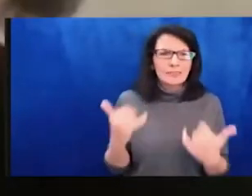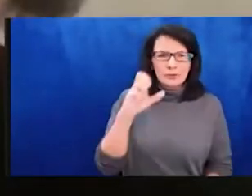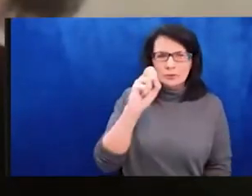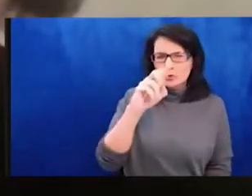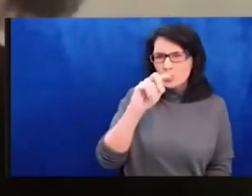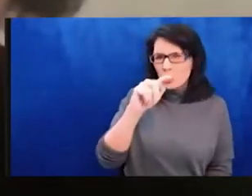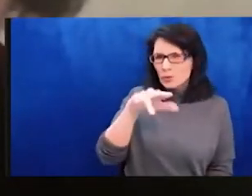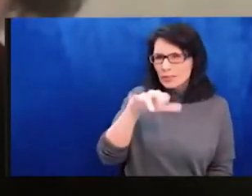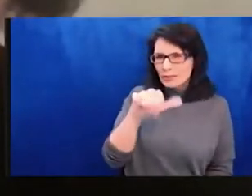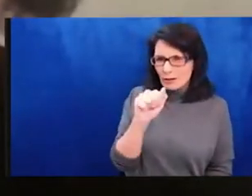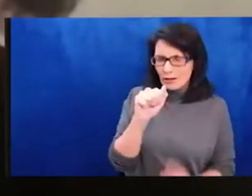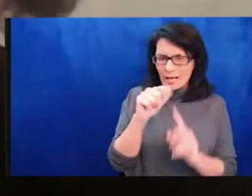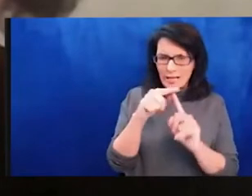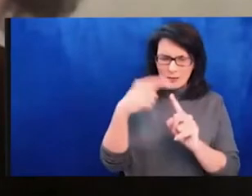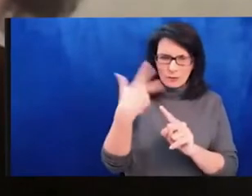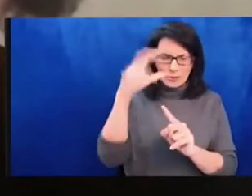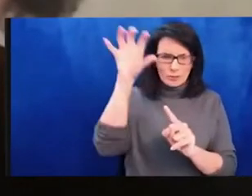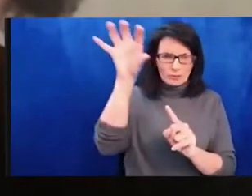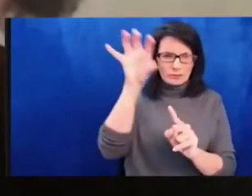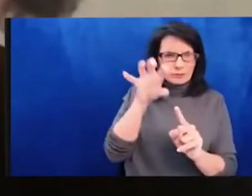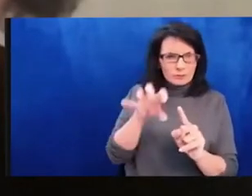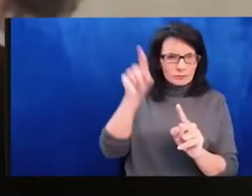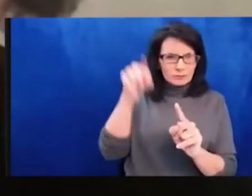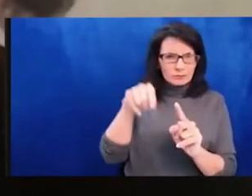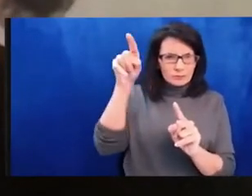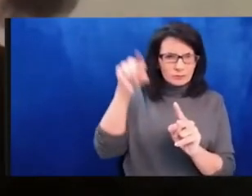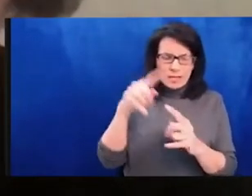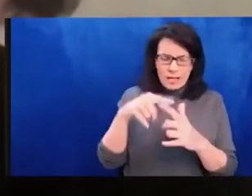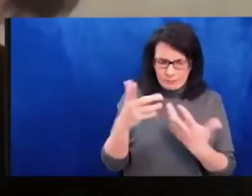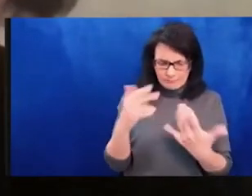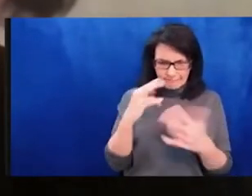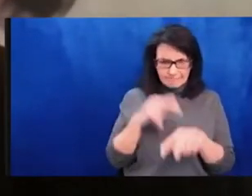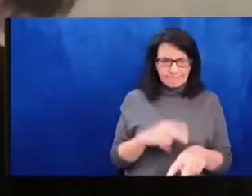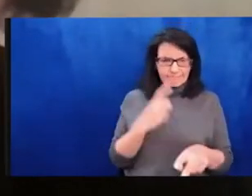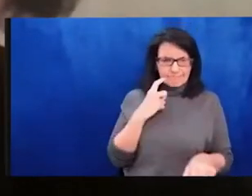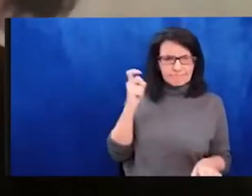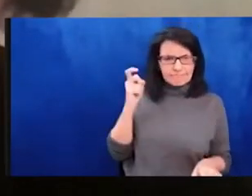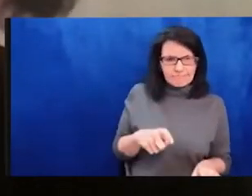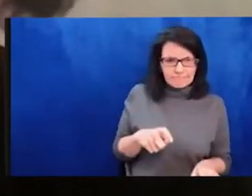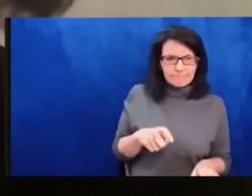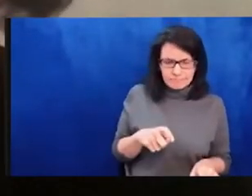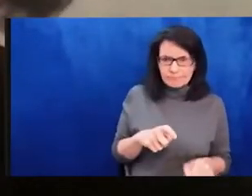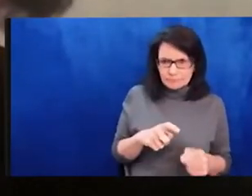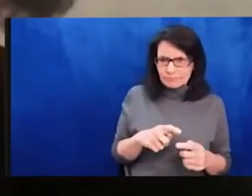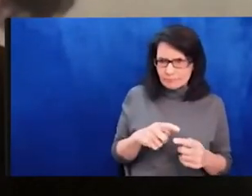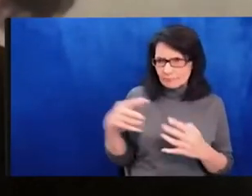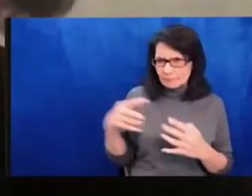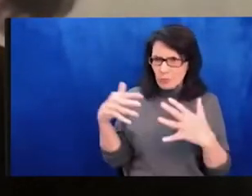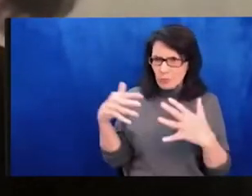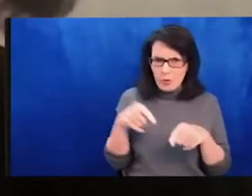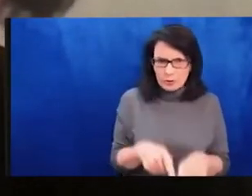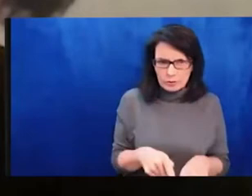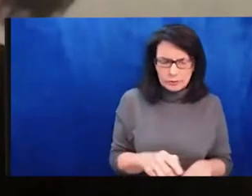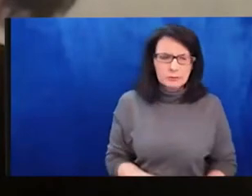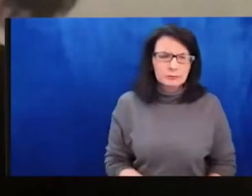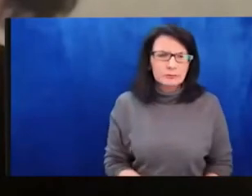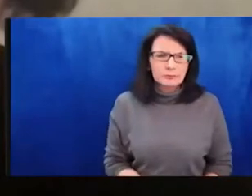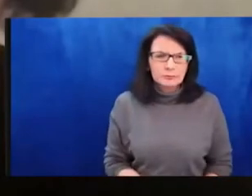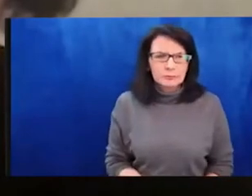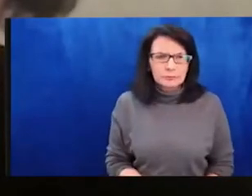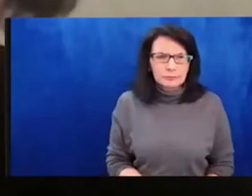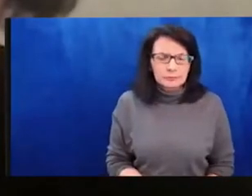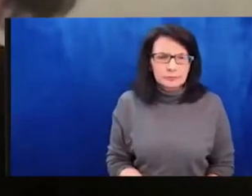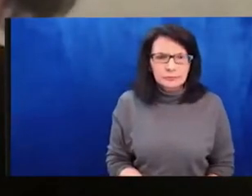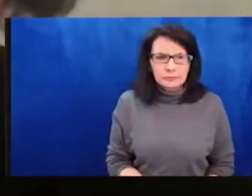thank you. My name is Karina Apostol. I'm a curator, writer, and educator, a citizen of Romania and, uh, currently a resident of